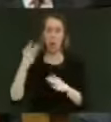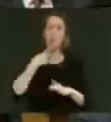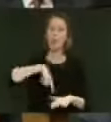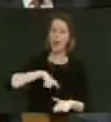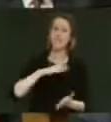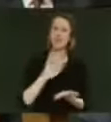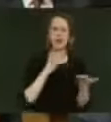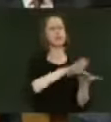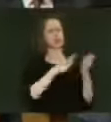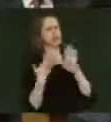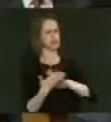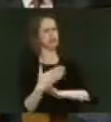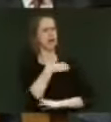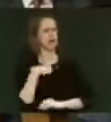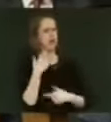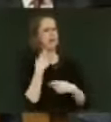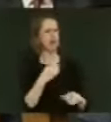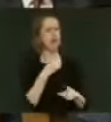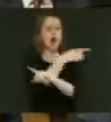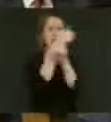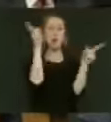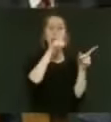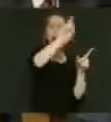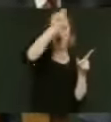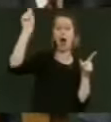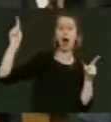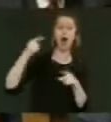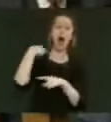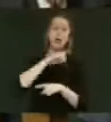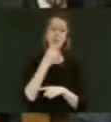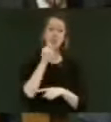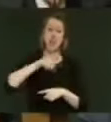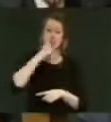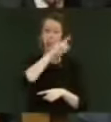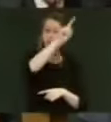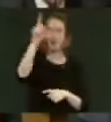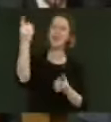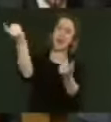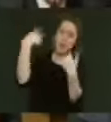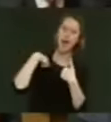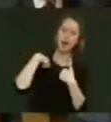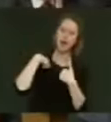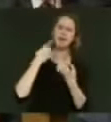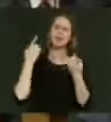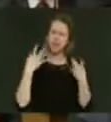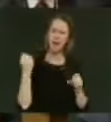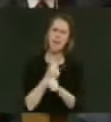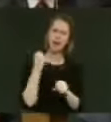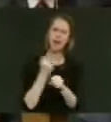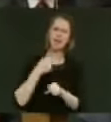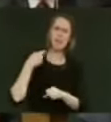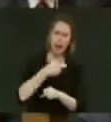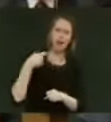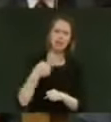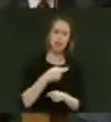very pragmatic government. What we're saying to those people, those $120,000 is come back, start making the principal